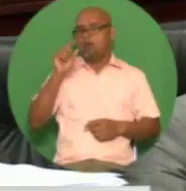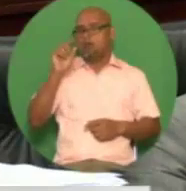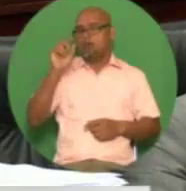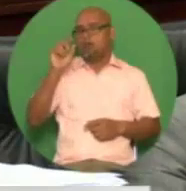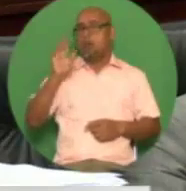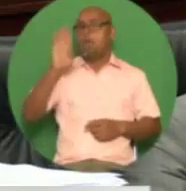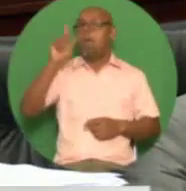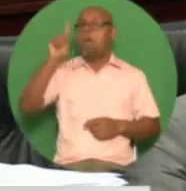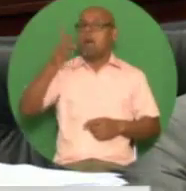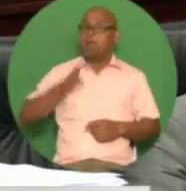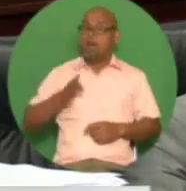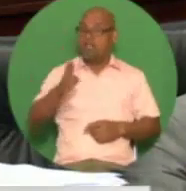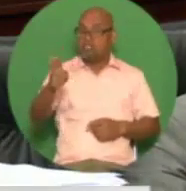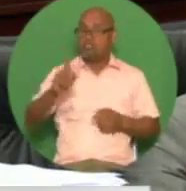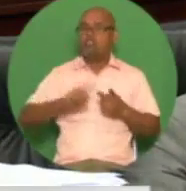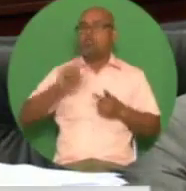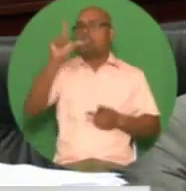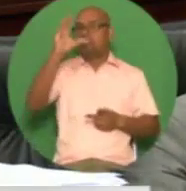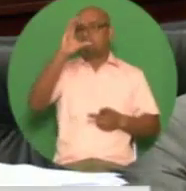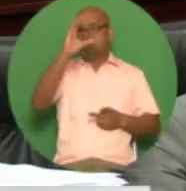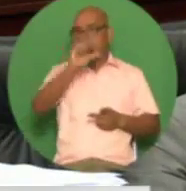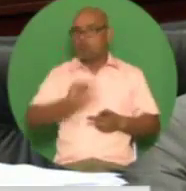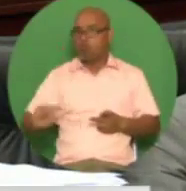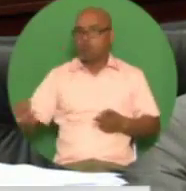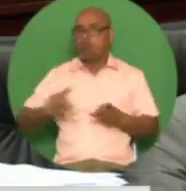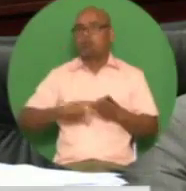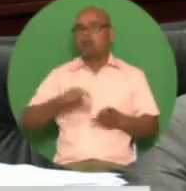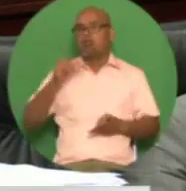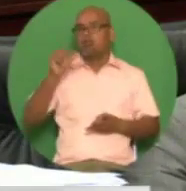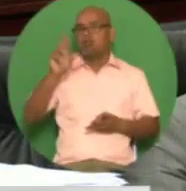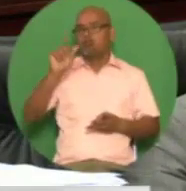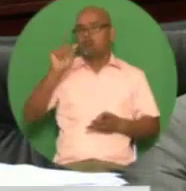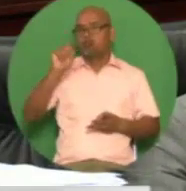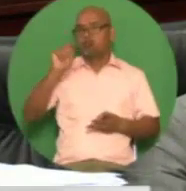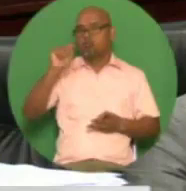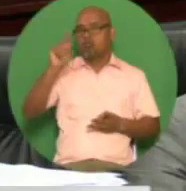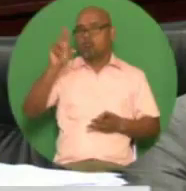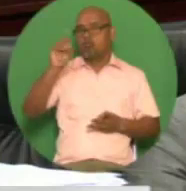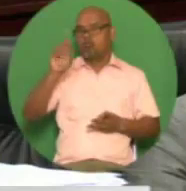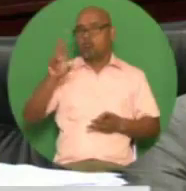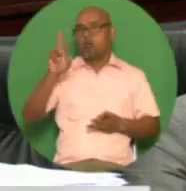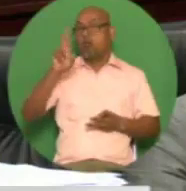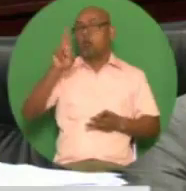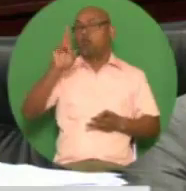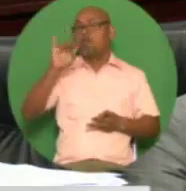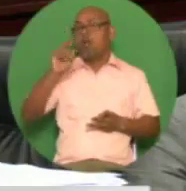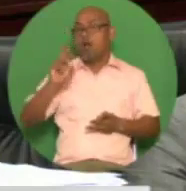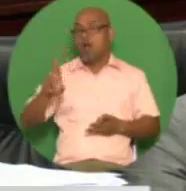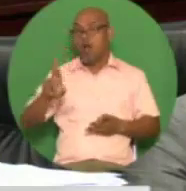cedrus would remain open on a 24 hour seven days basis